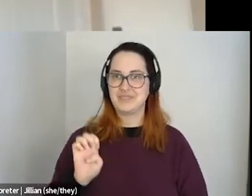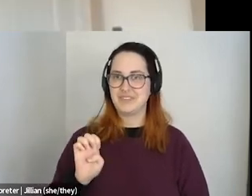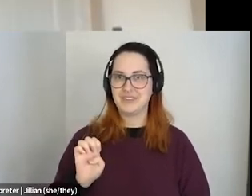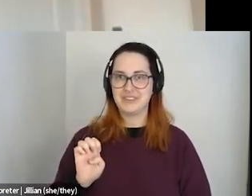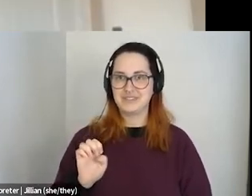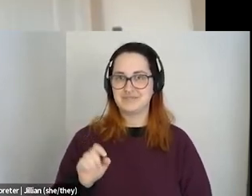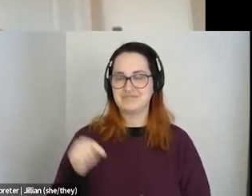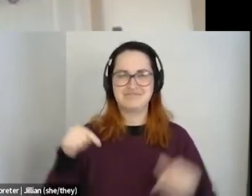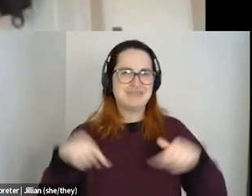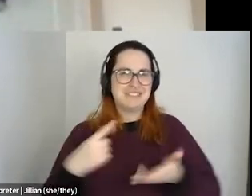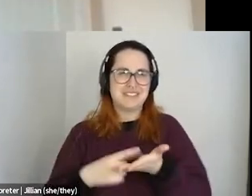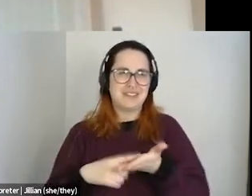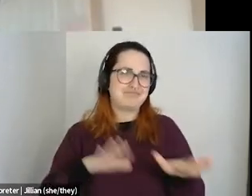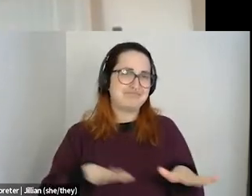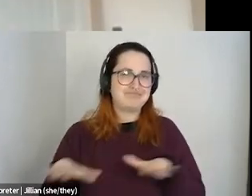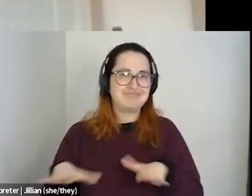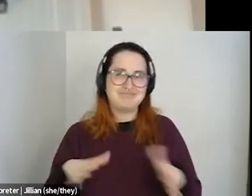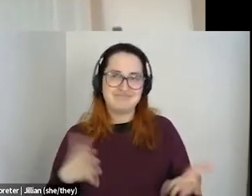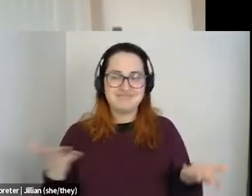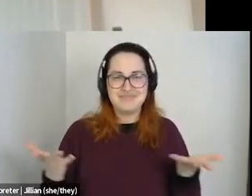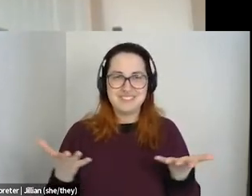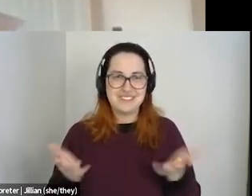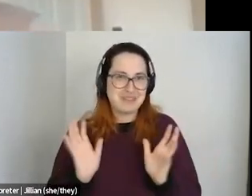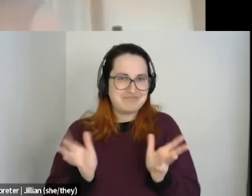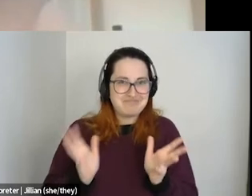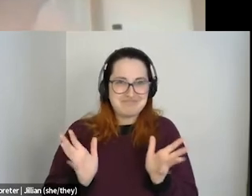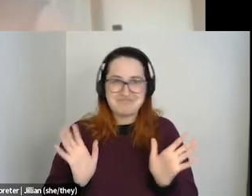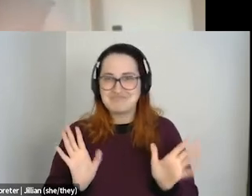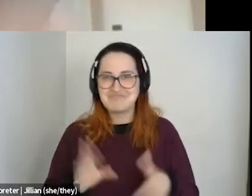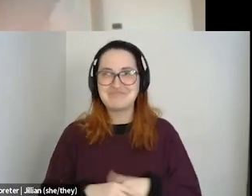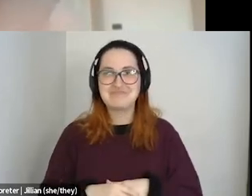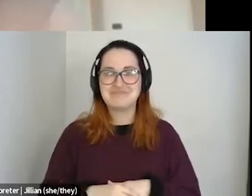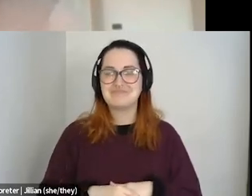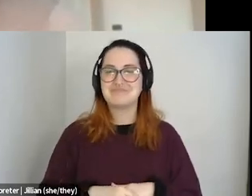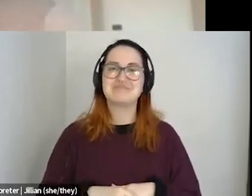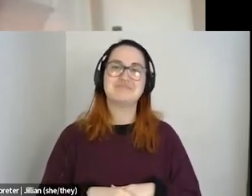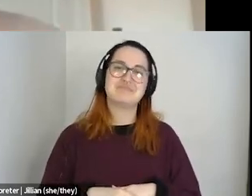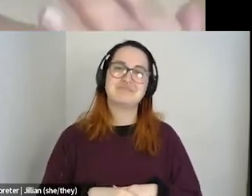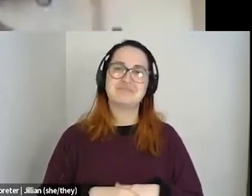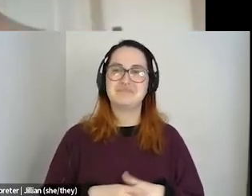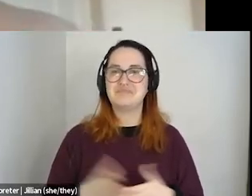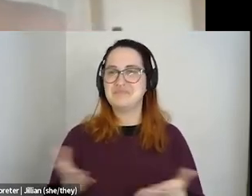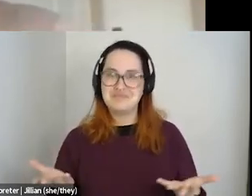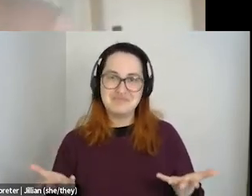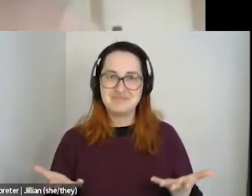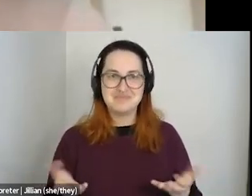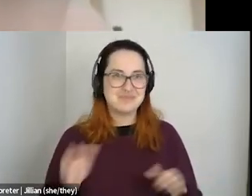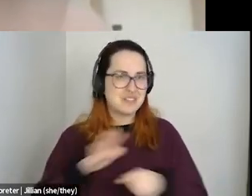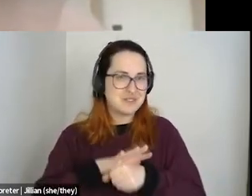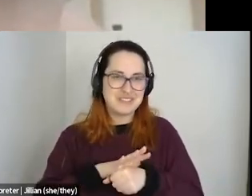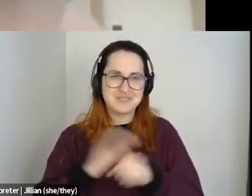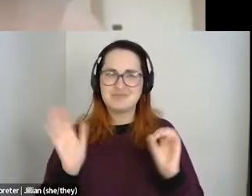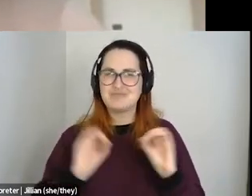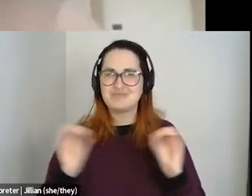keep this casual. We're just going to like have like a friendly little chatty chat, uh, with one another. Uh, so like no stress, uh,